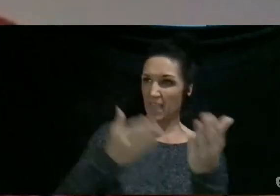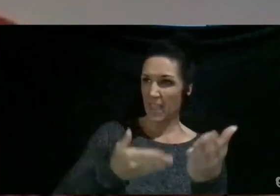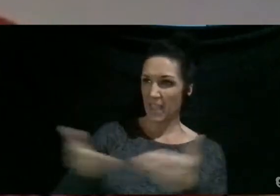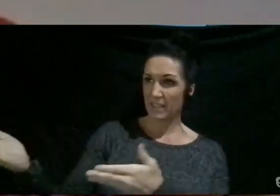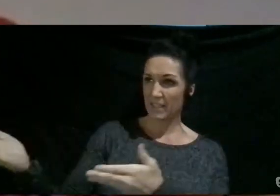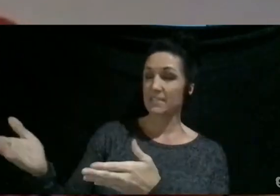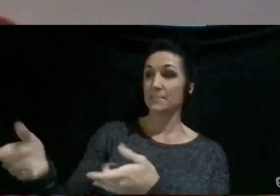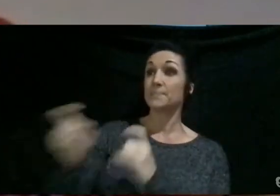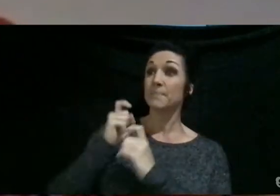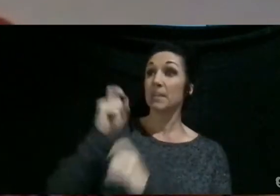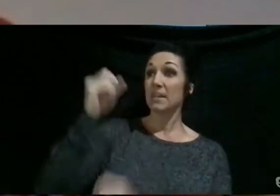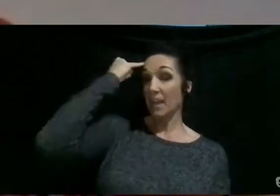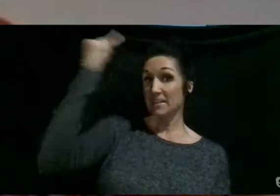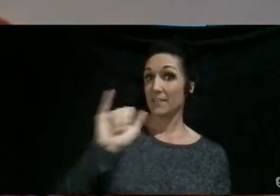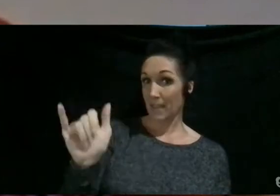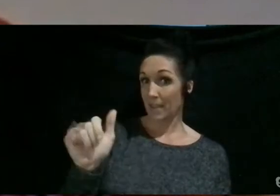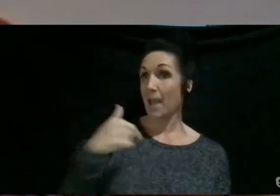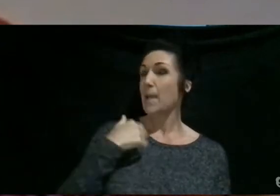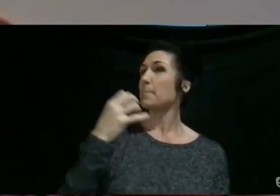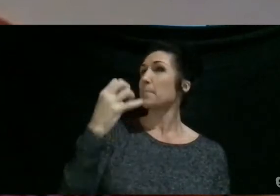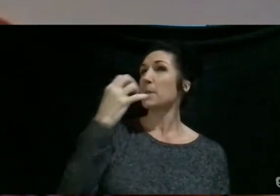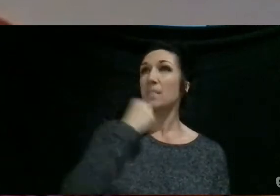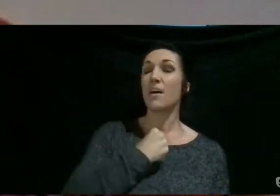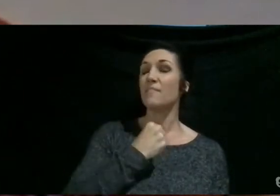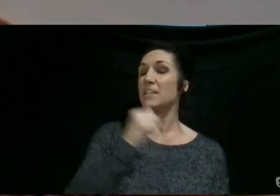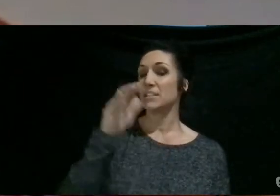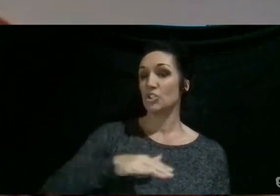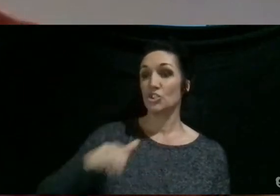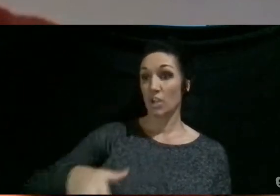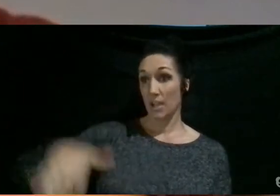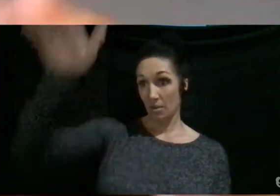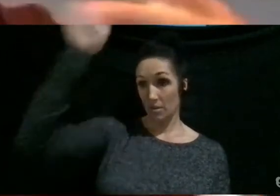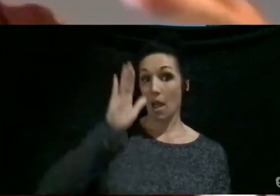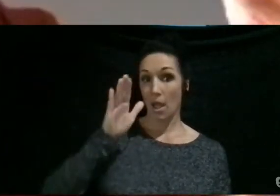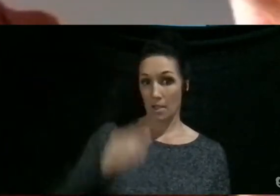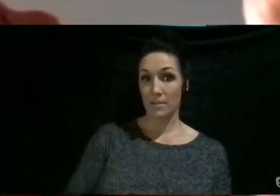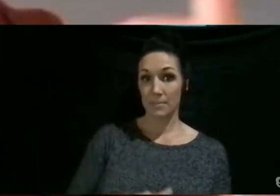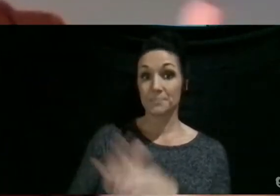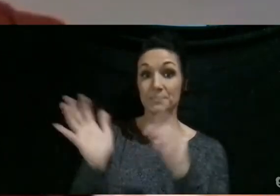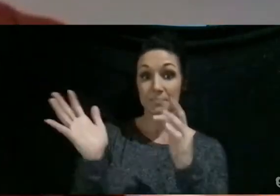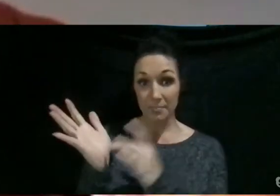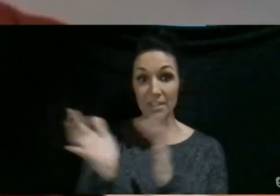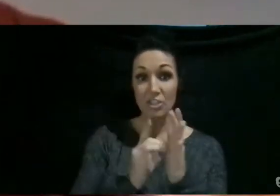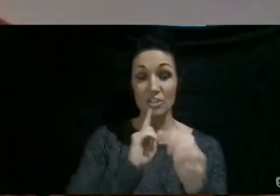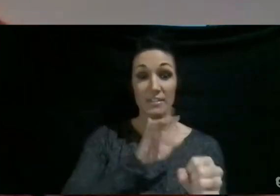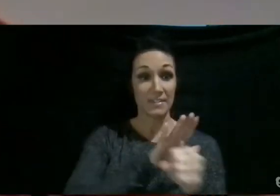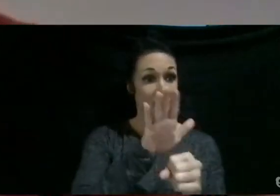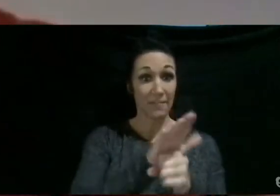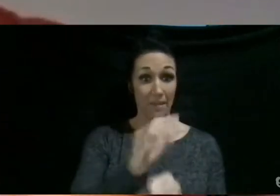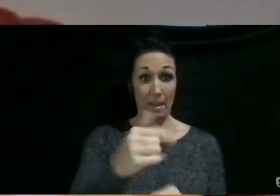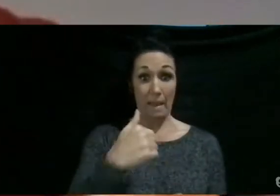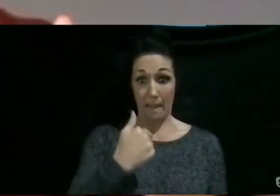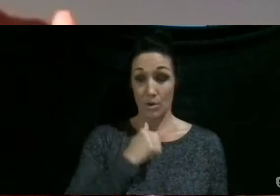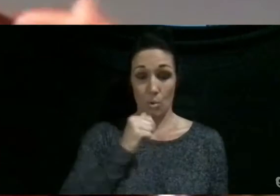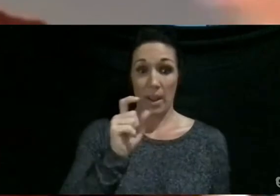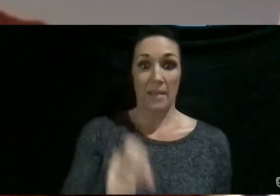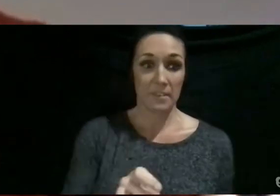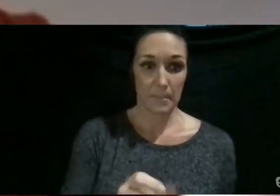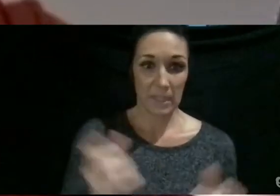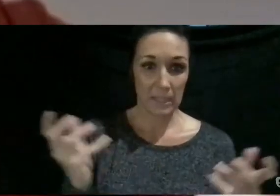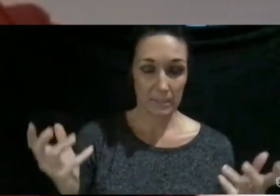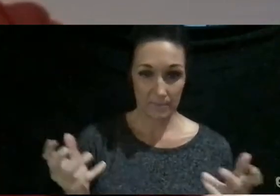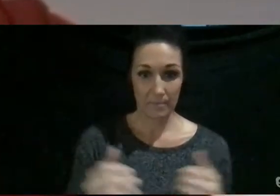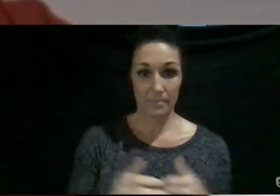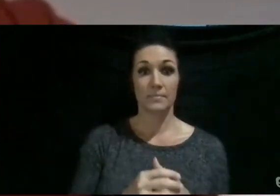this idea of, like, I am a beloved child of God, like, Jesus is enough, so I don't have to be, and then I find this idea of, like,